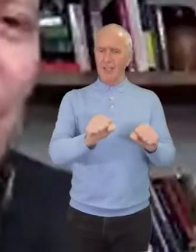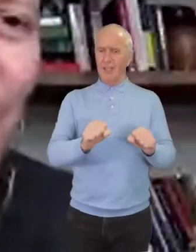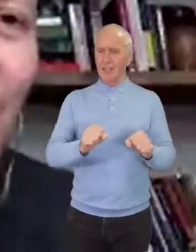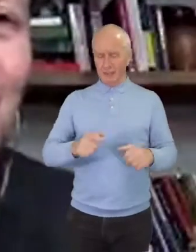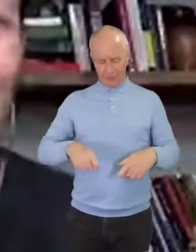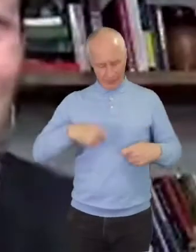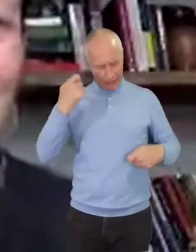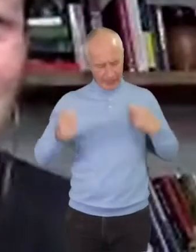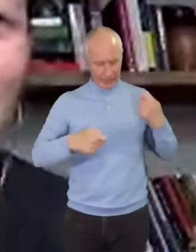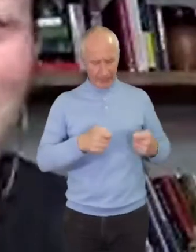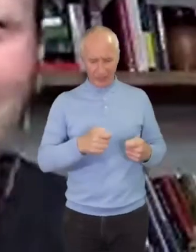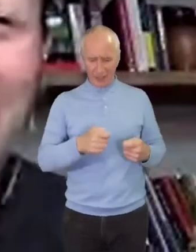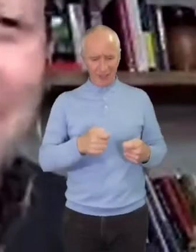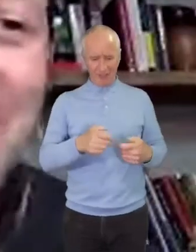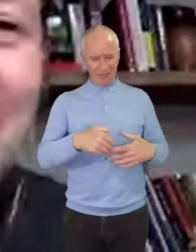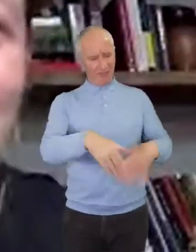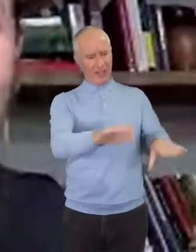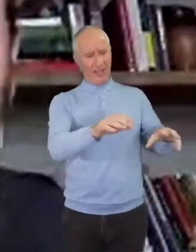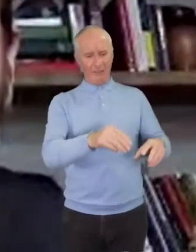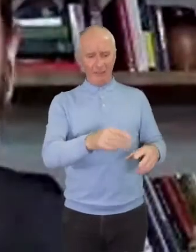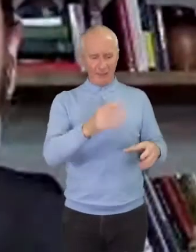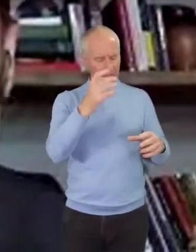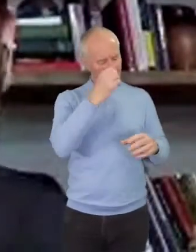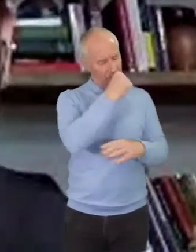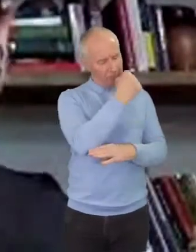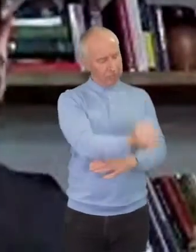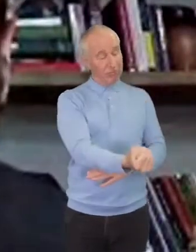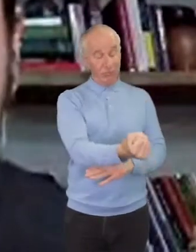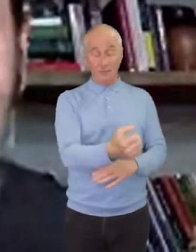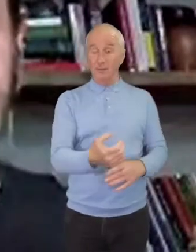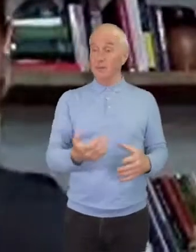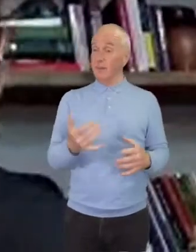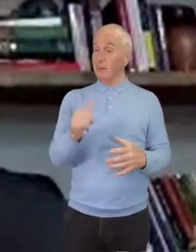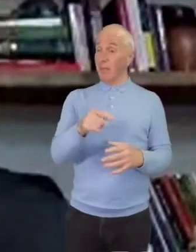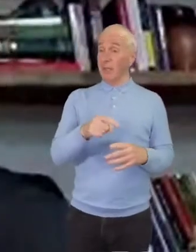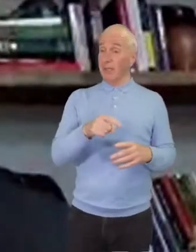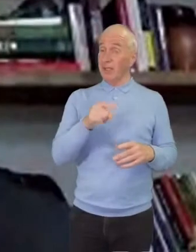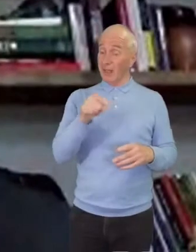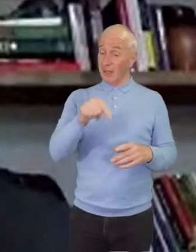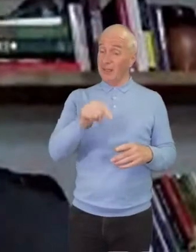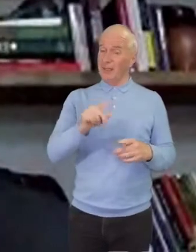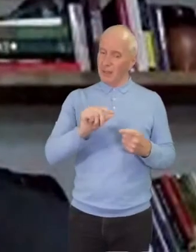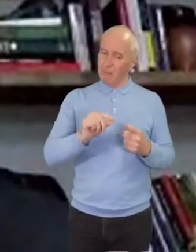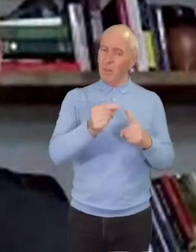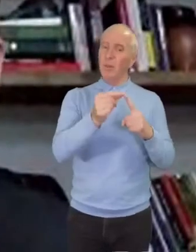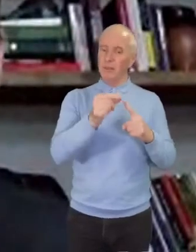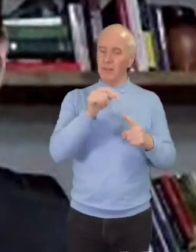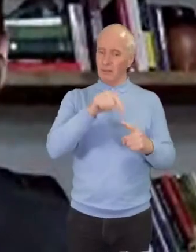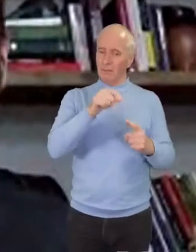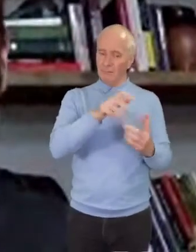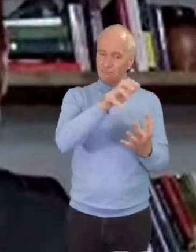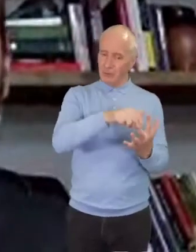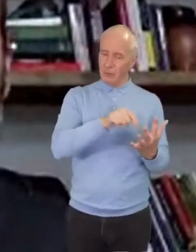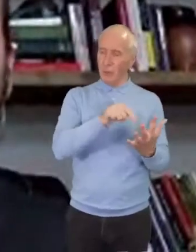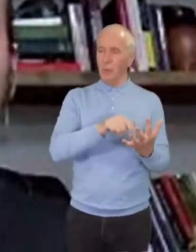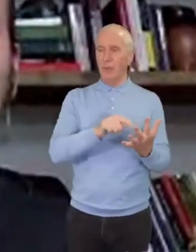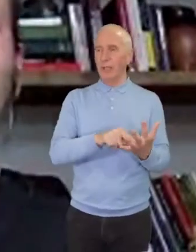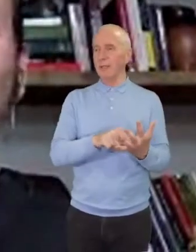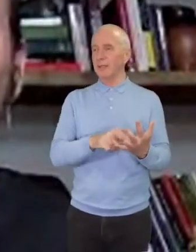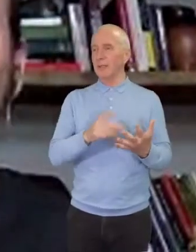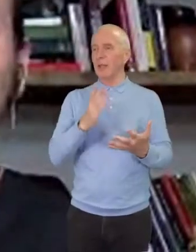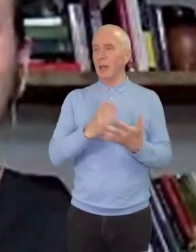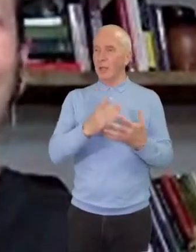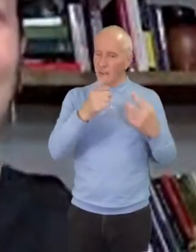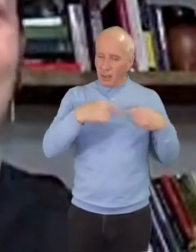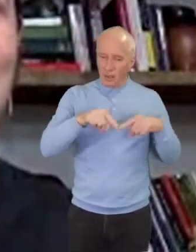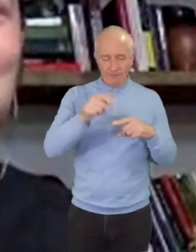left unconscious. And so maybe that's part of the point of the story, right? All that we know about